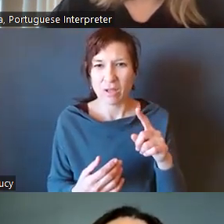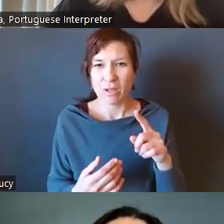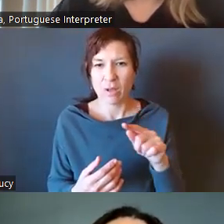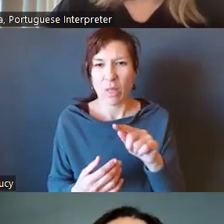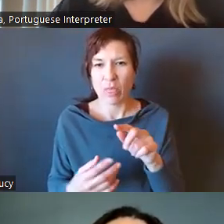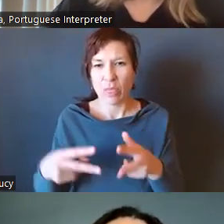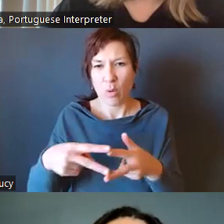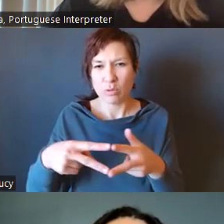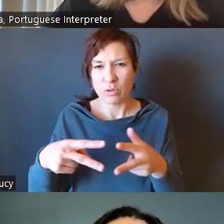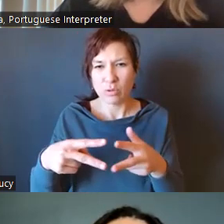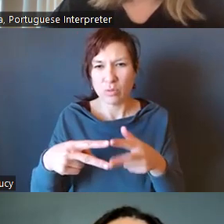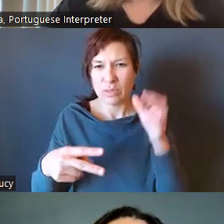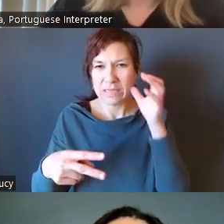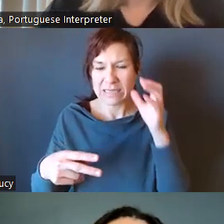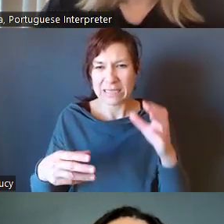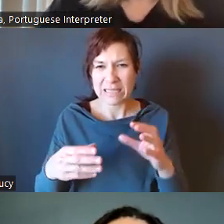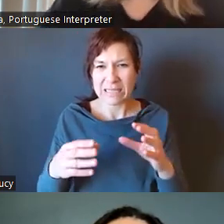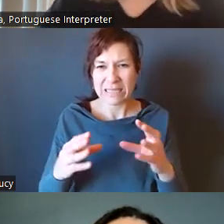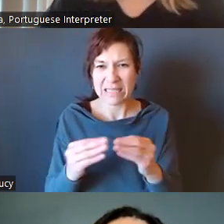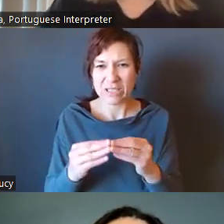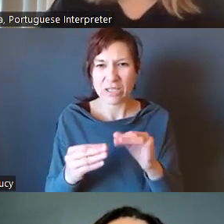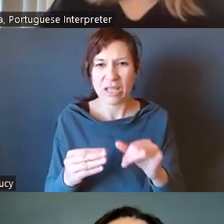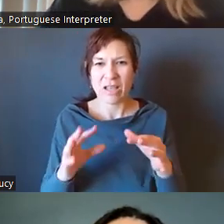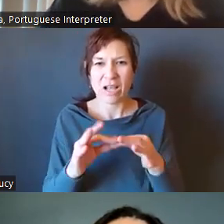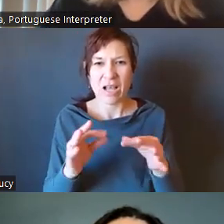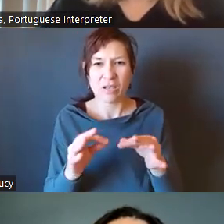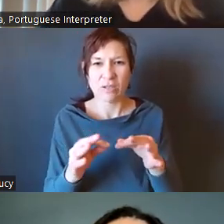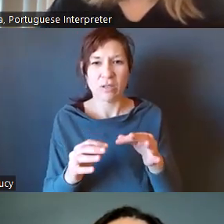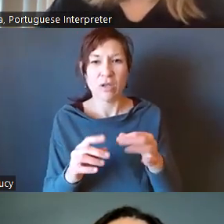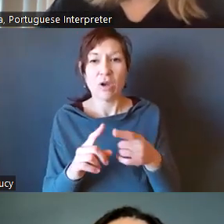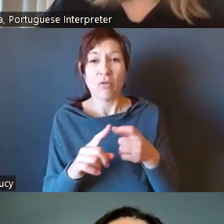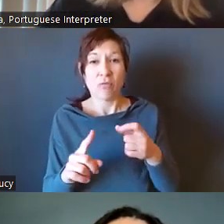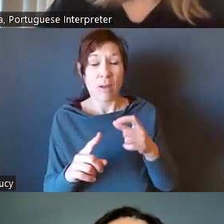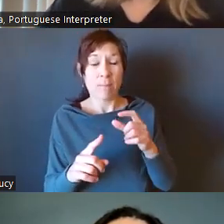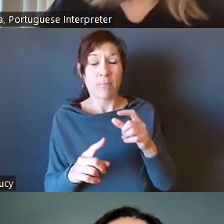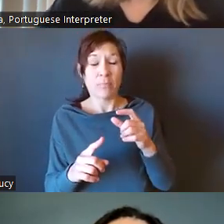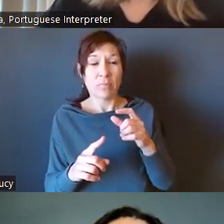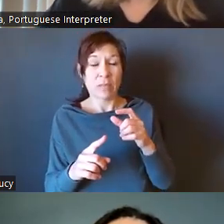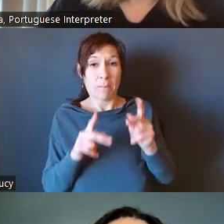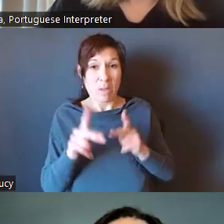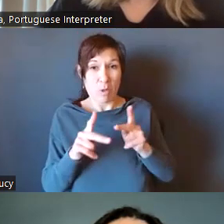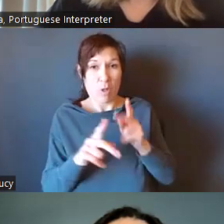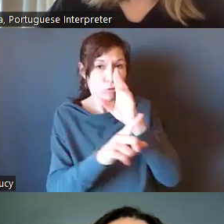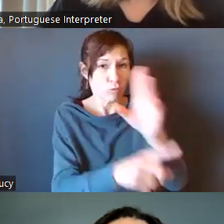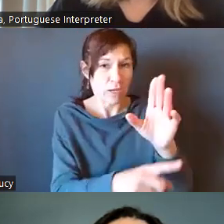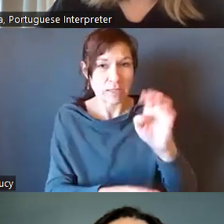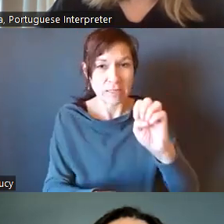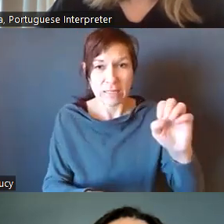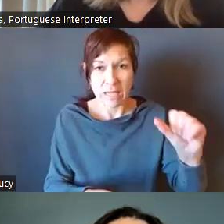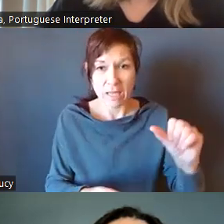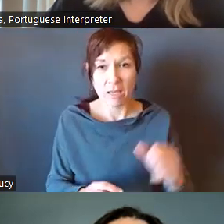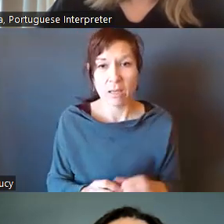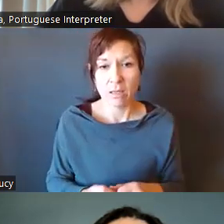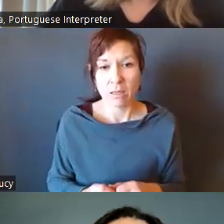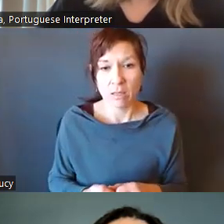in directly to, to EEA from the public. Now, if they, if you happen to hear them,